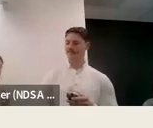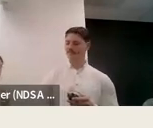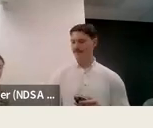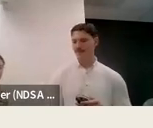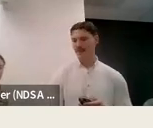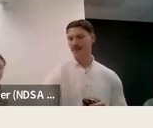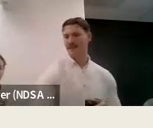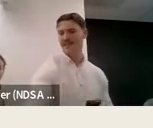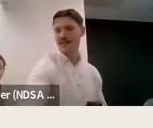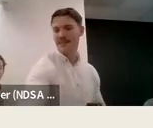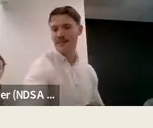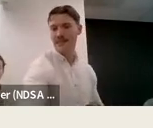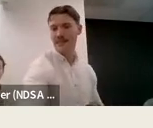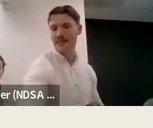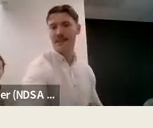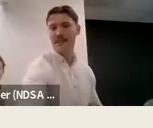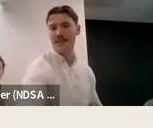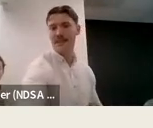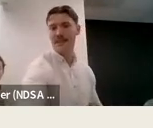yeah.